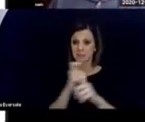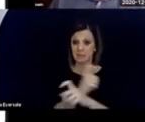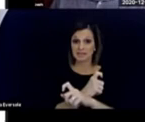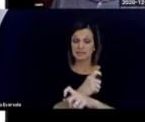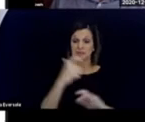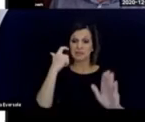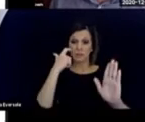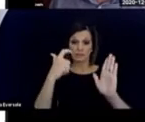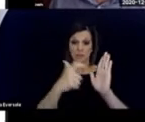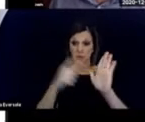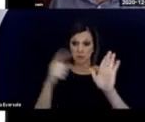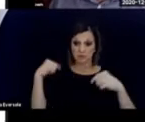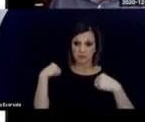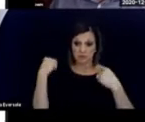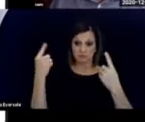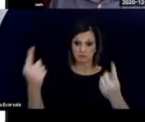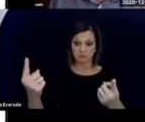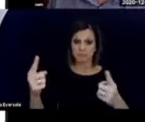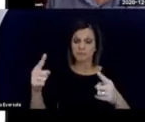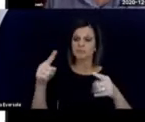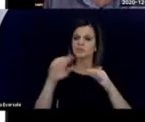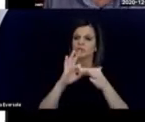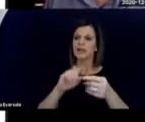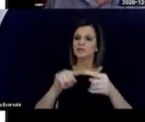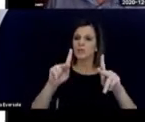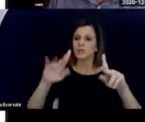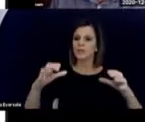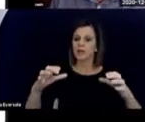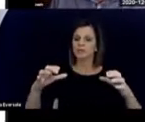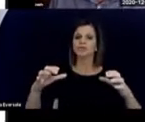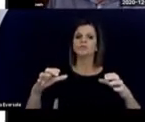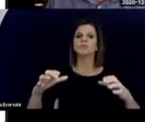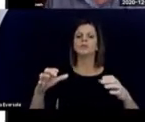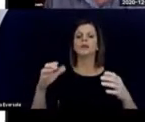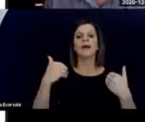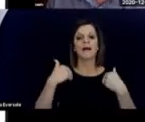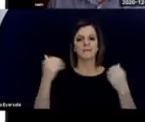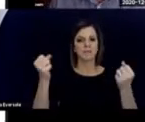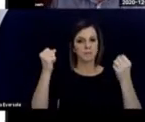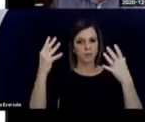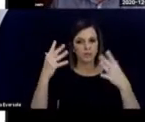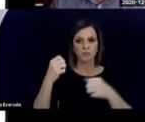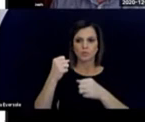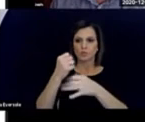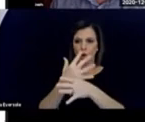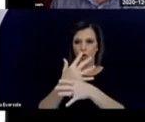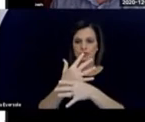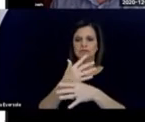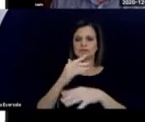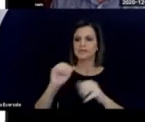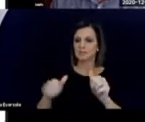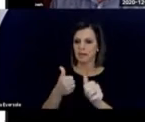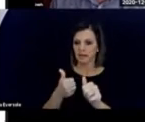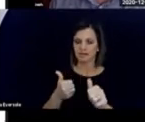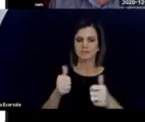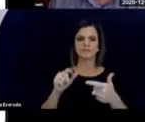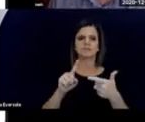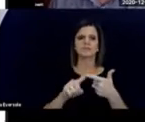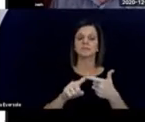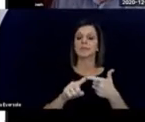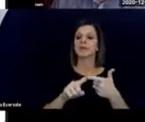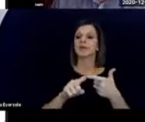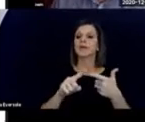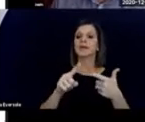complexity we've seen growing in the size of the population, multiple etiologies, a